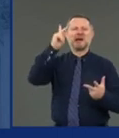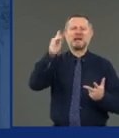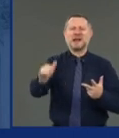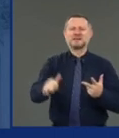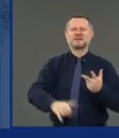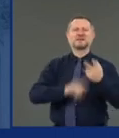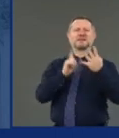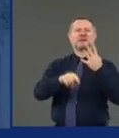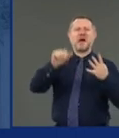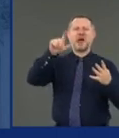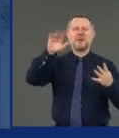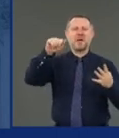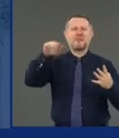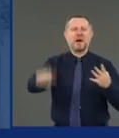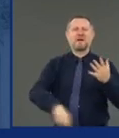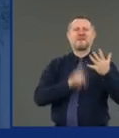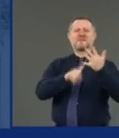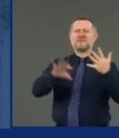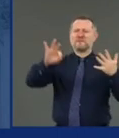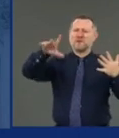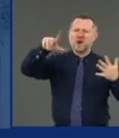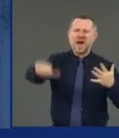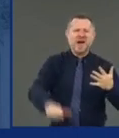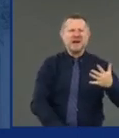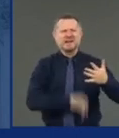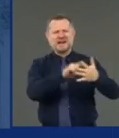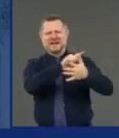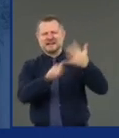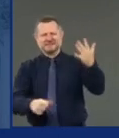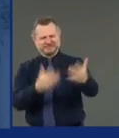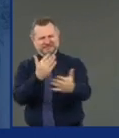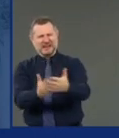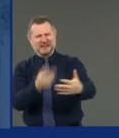Those are the facts. Those are the numbers.